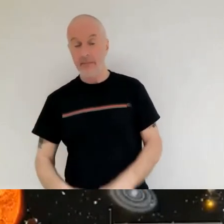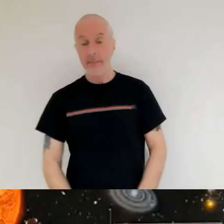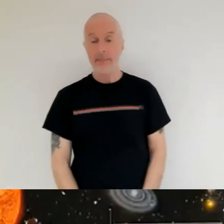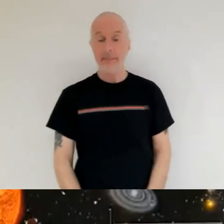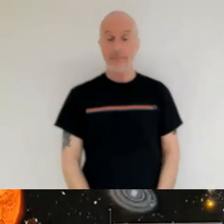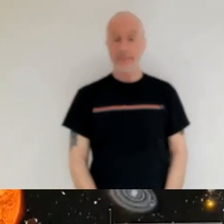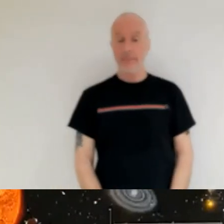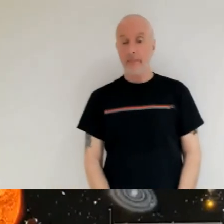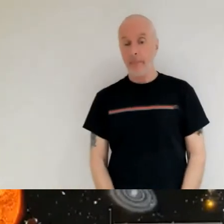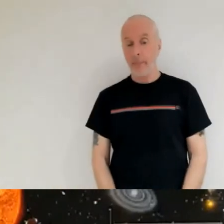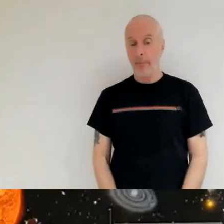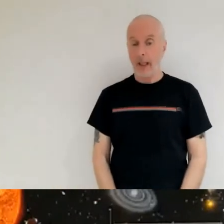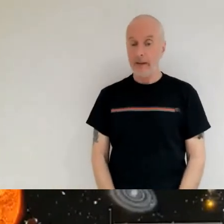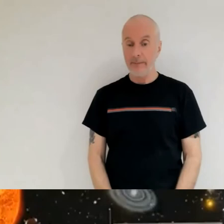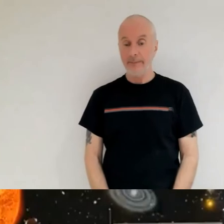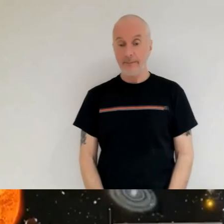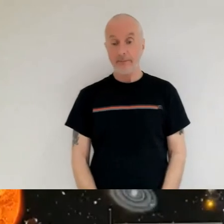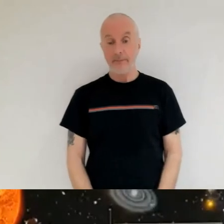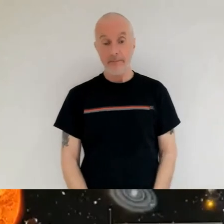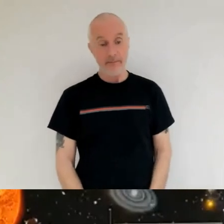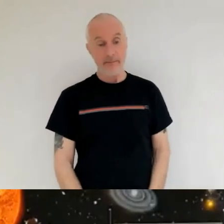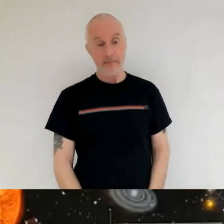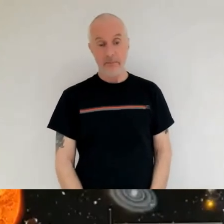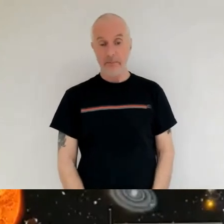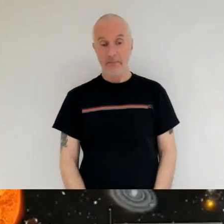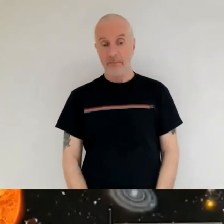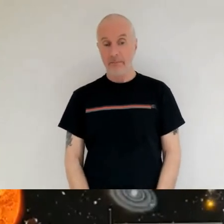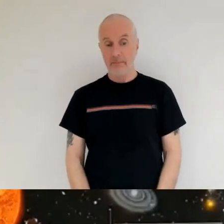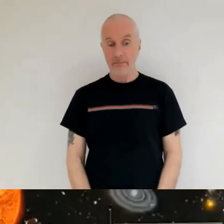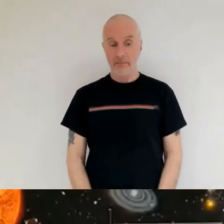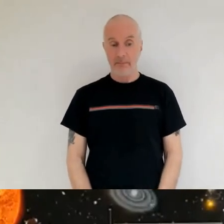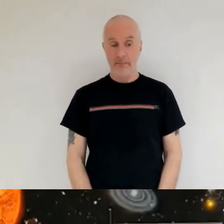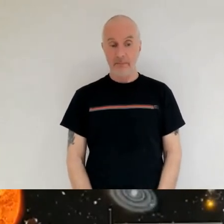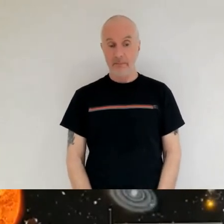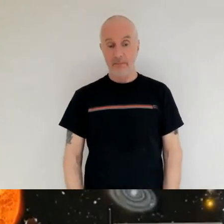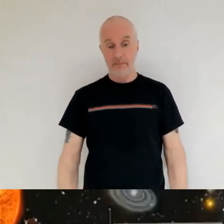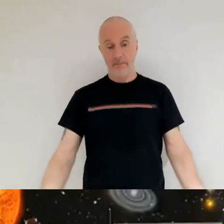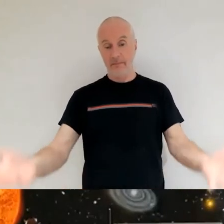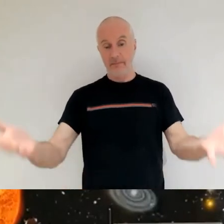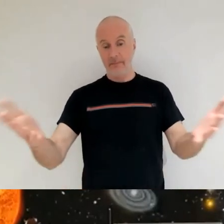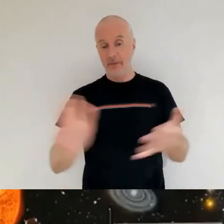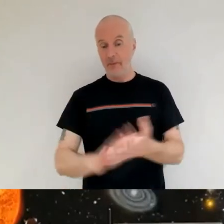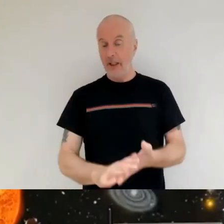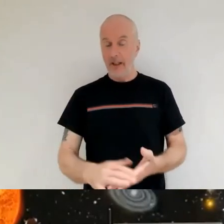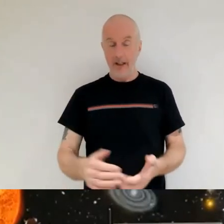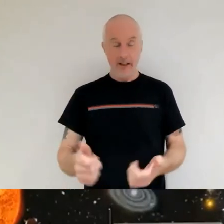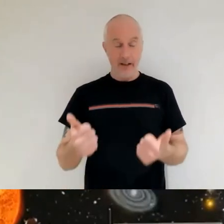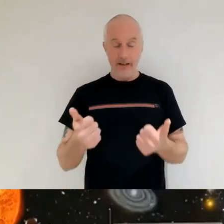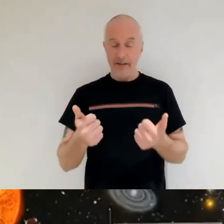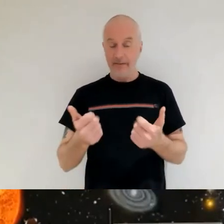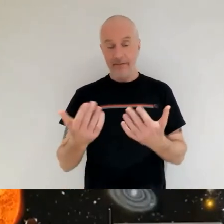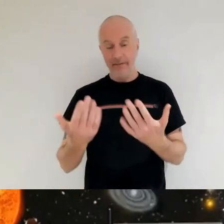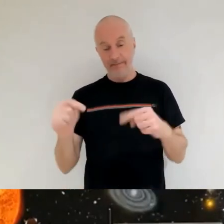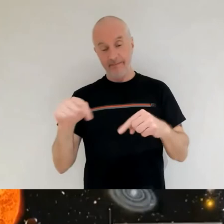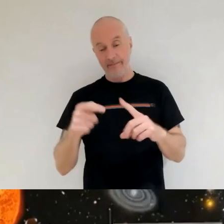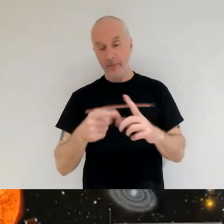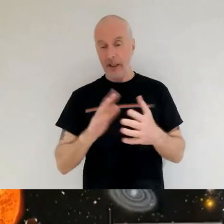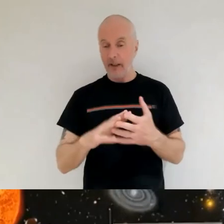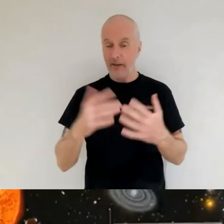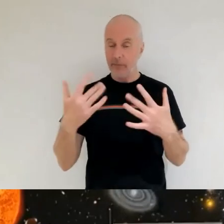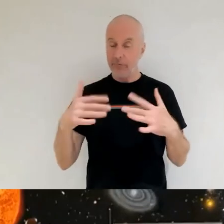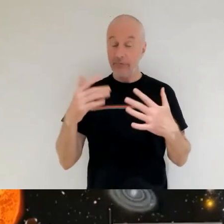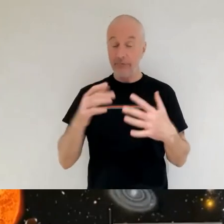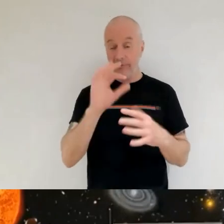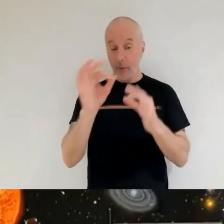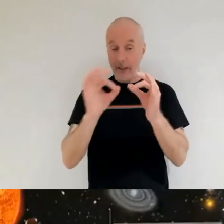the lagrange point another great question yeah welcome to the keel physics center so far we did get some excellent questions